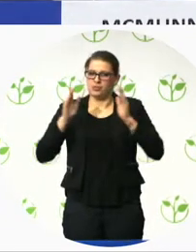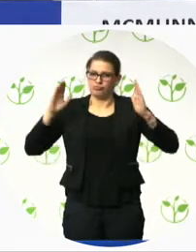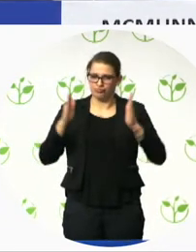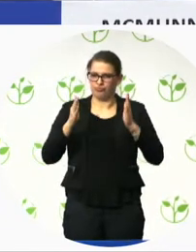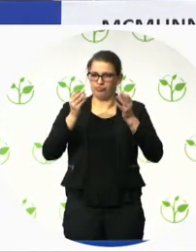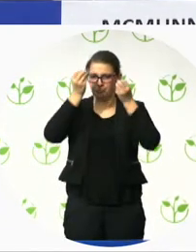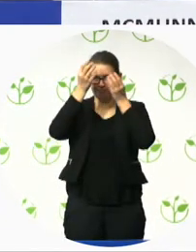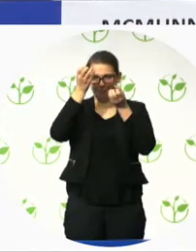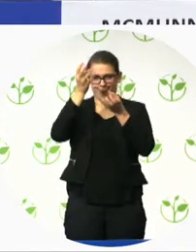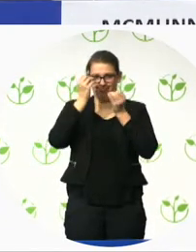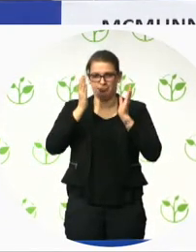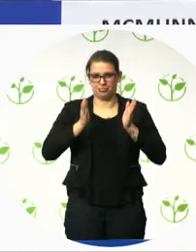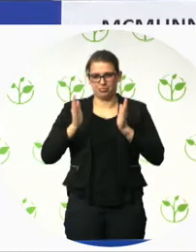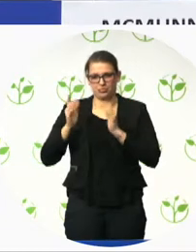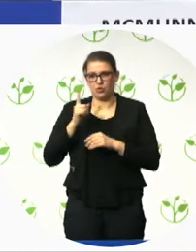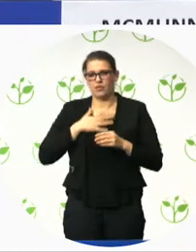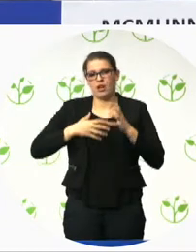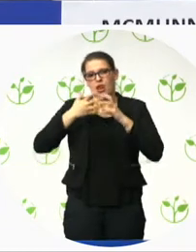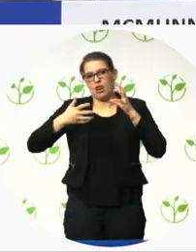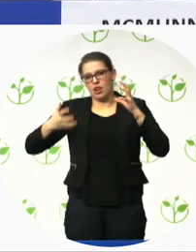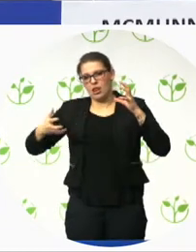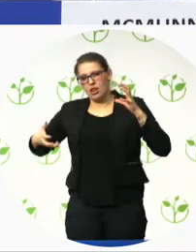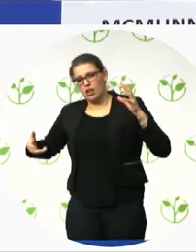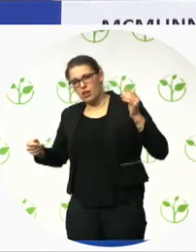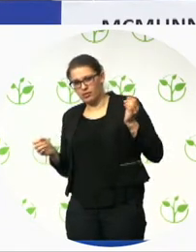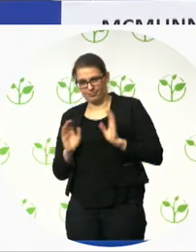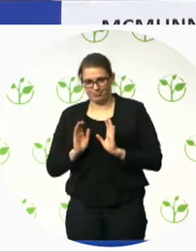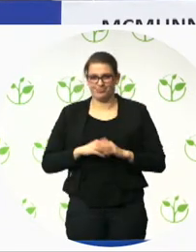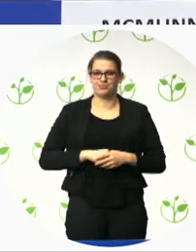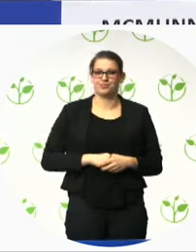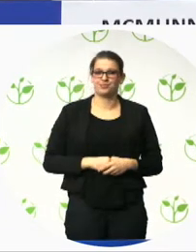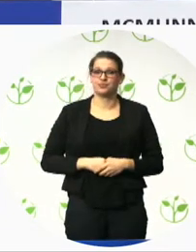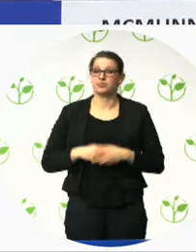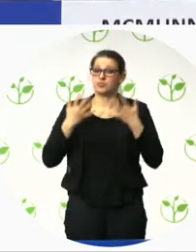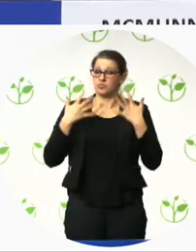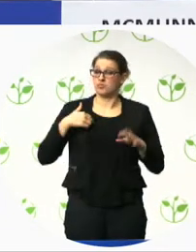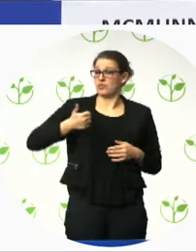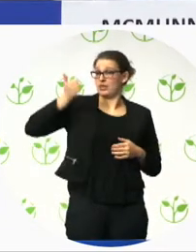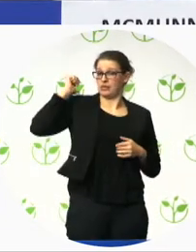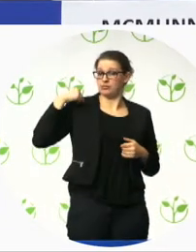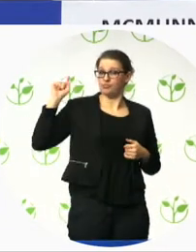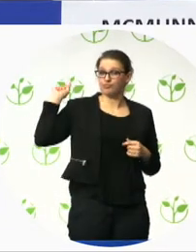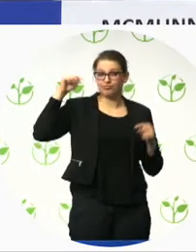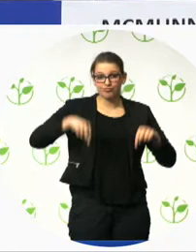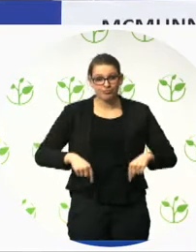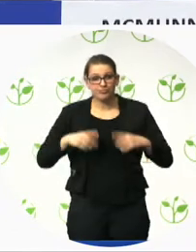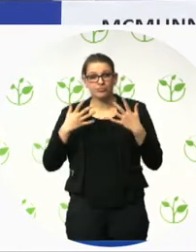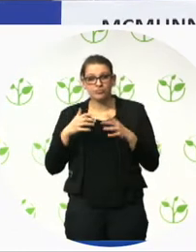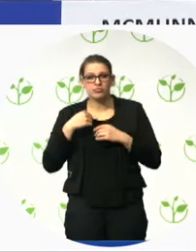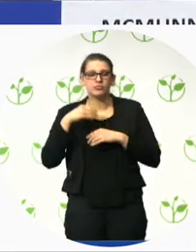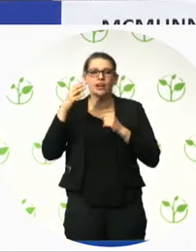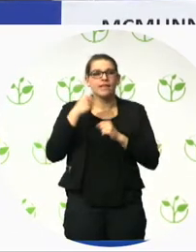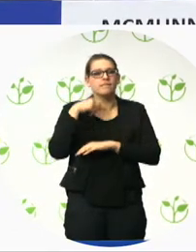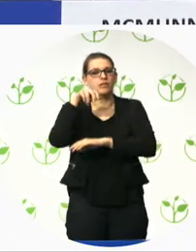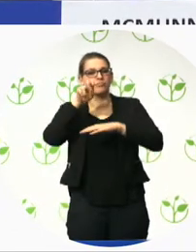But having been here yesterday and hearing what I've heard and again this morning, I'm going to give you the three key takeaways now, before I go through the